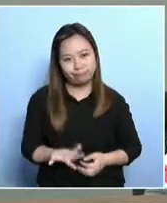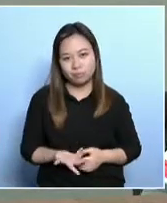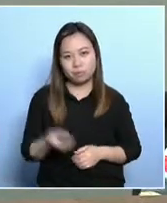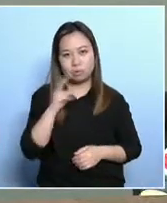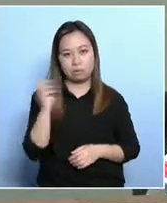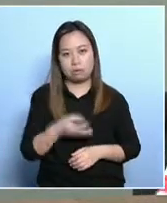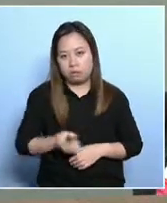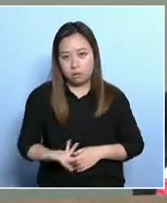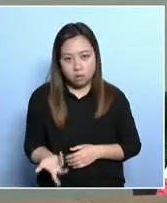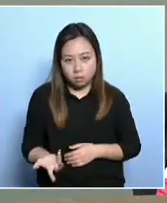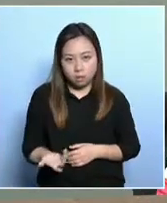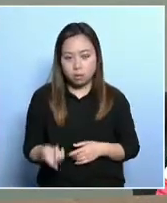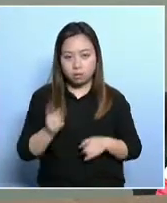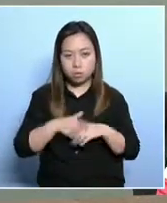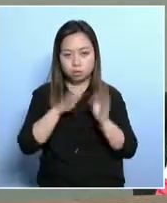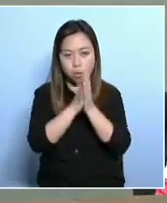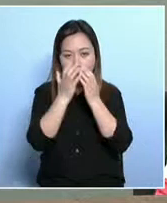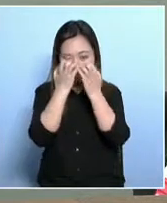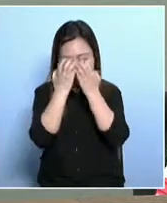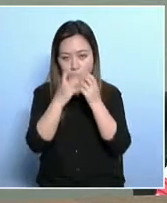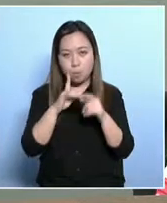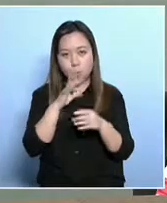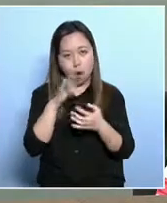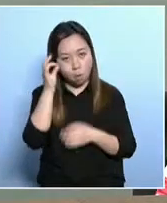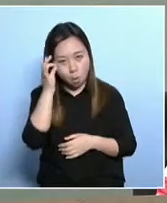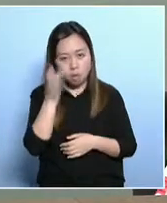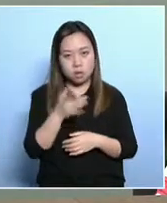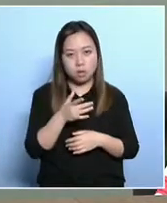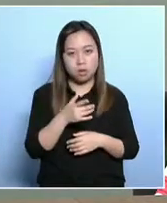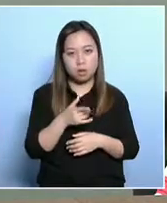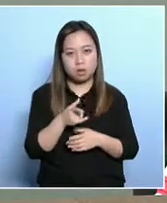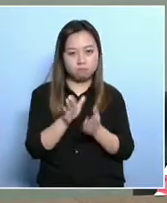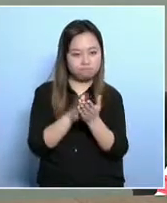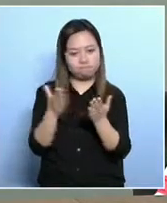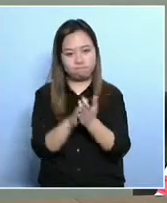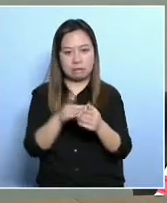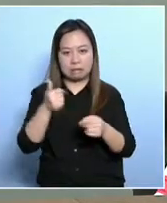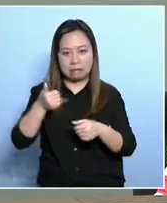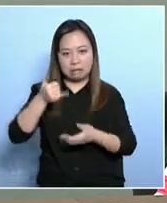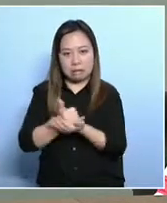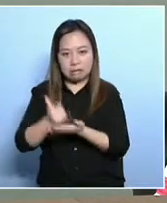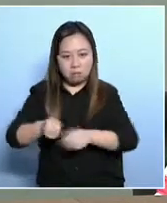Leung, the Commission on Poverty has done very little.